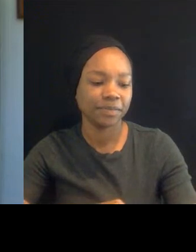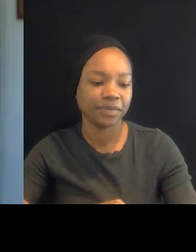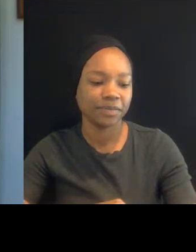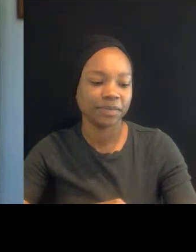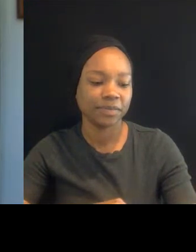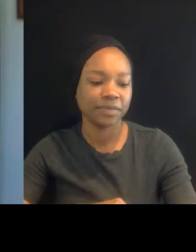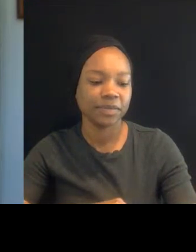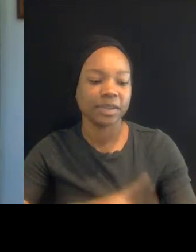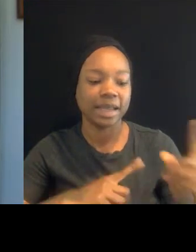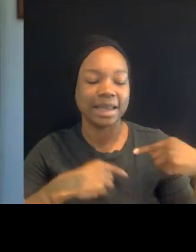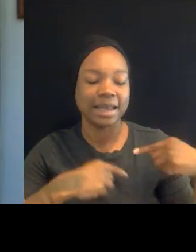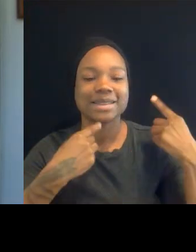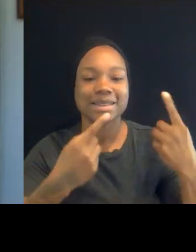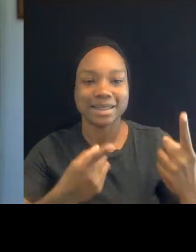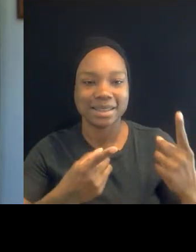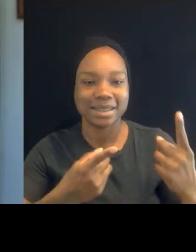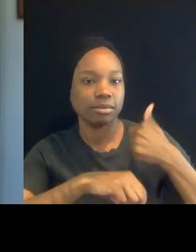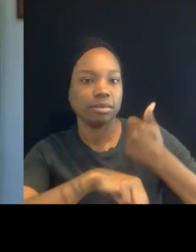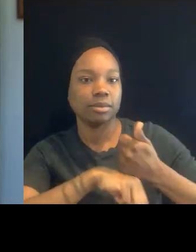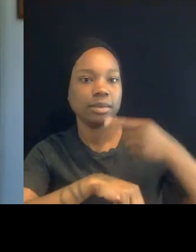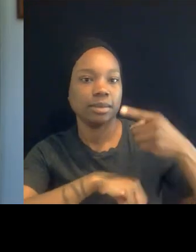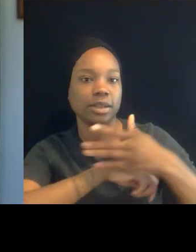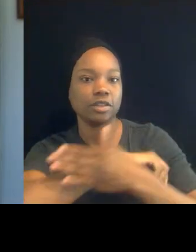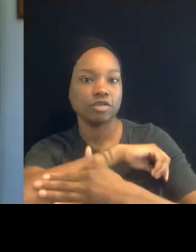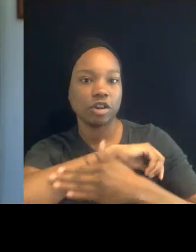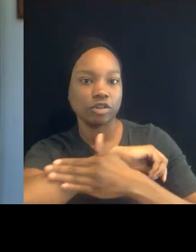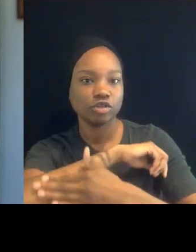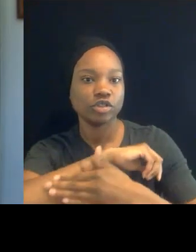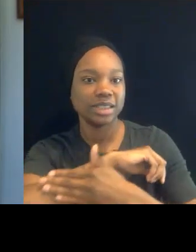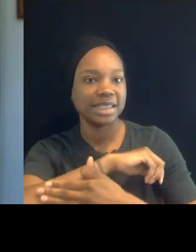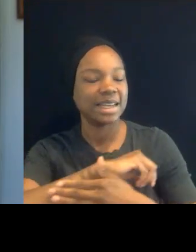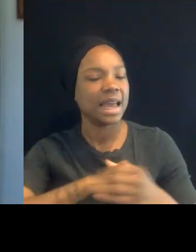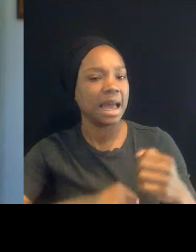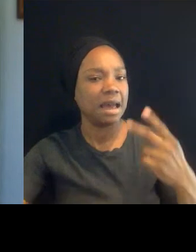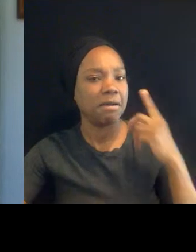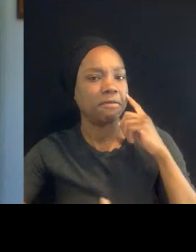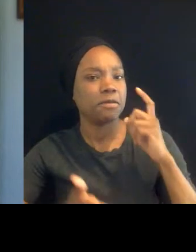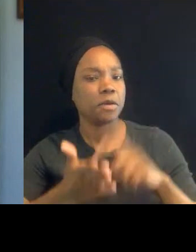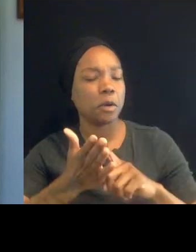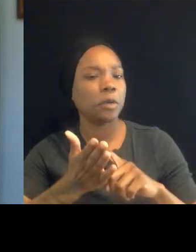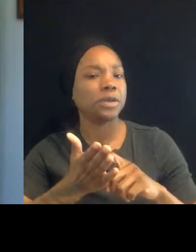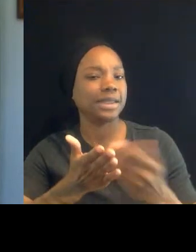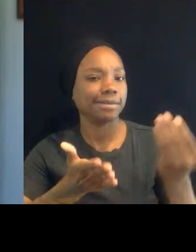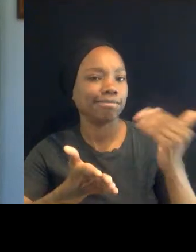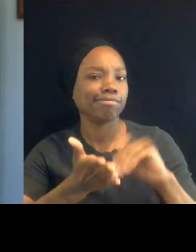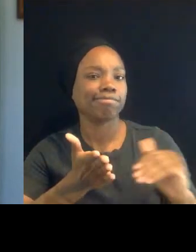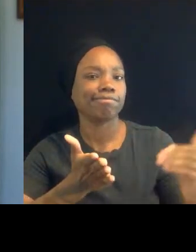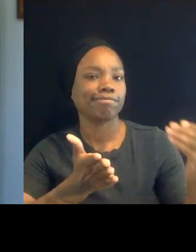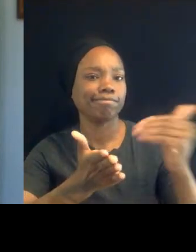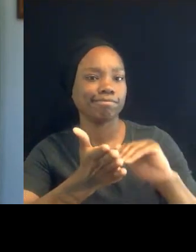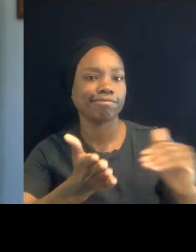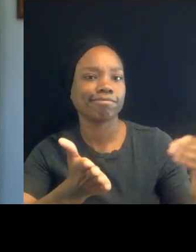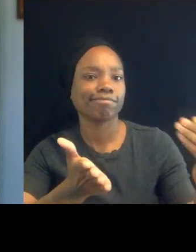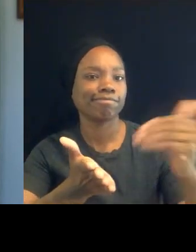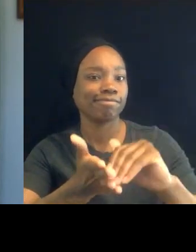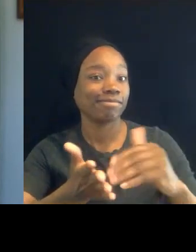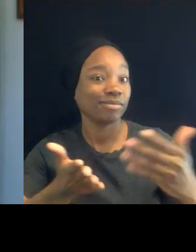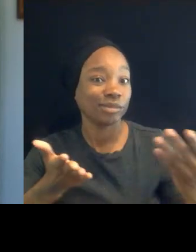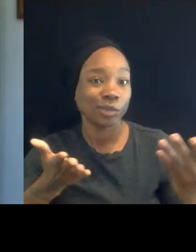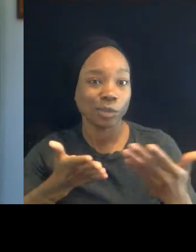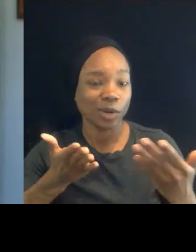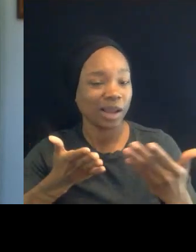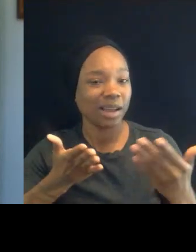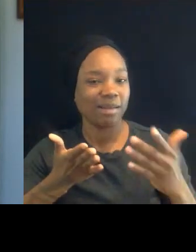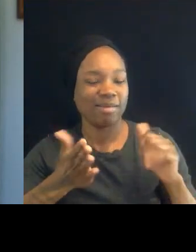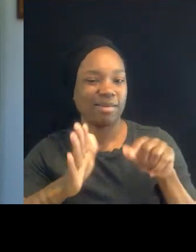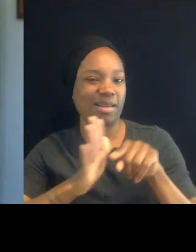And it's been kind of a continuous through line, know, seeing life choked out of George Floyd. He